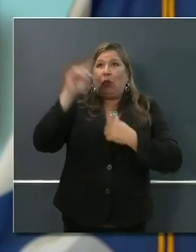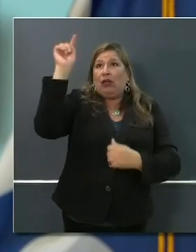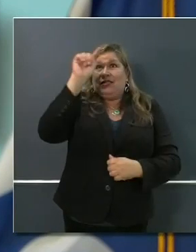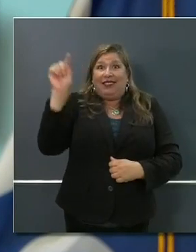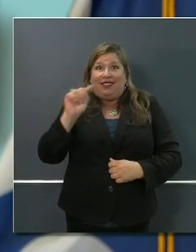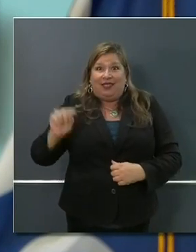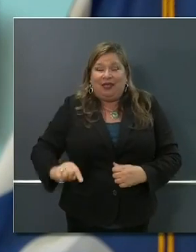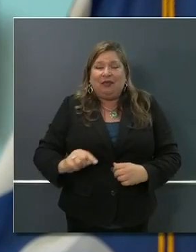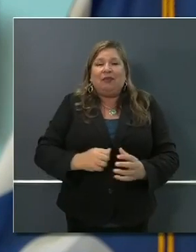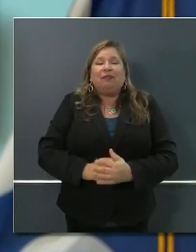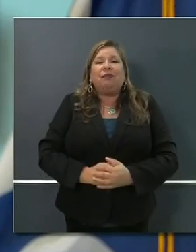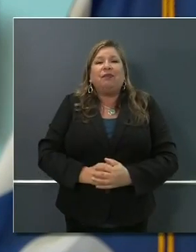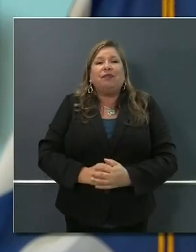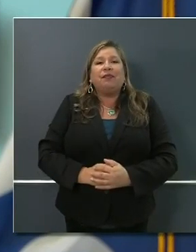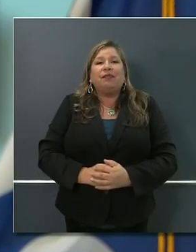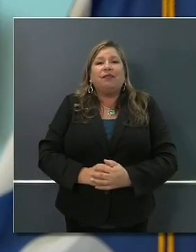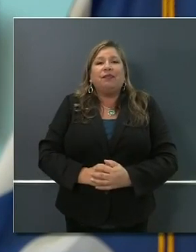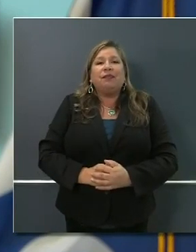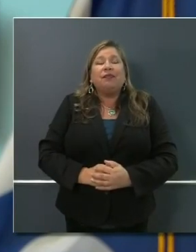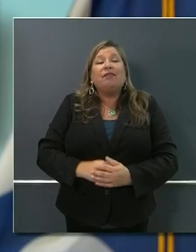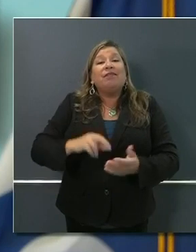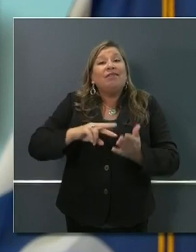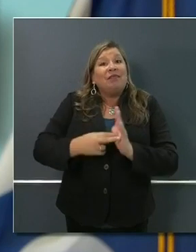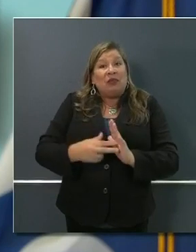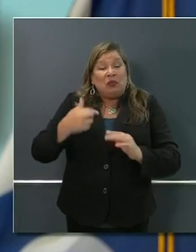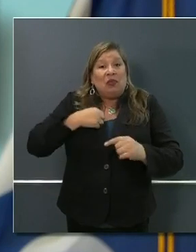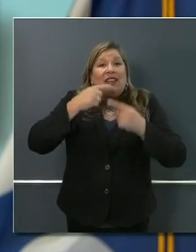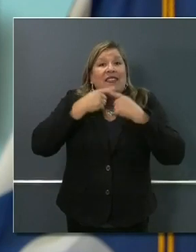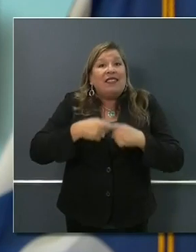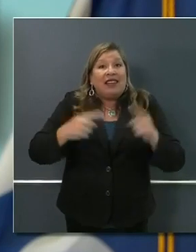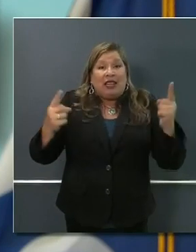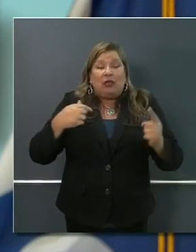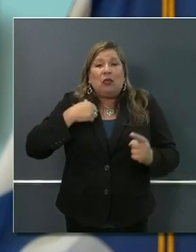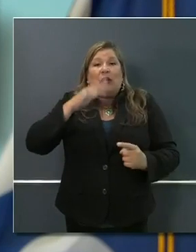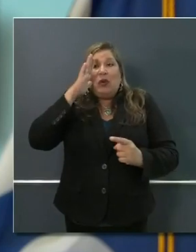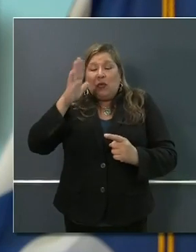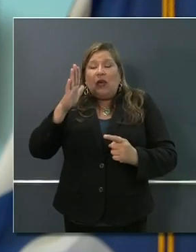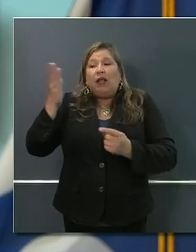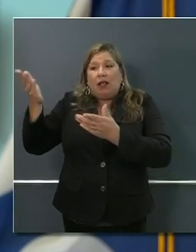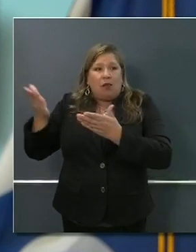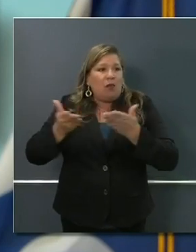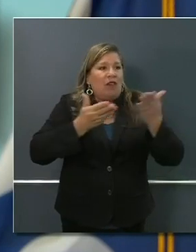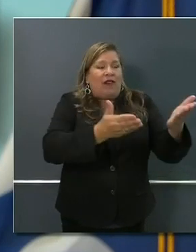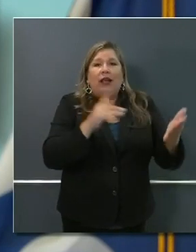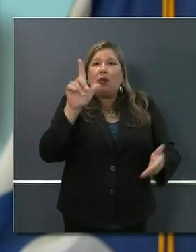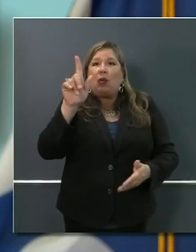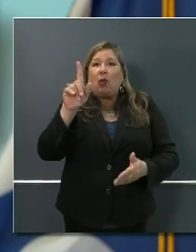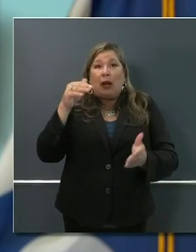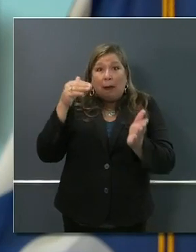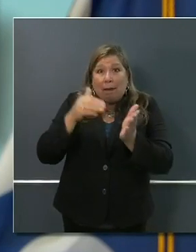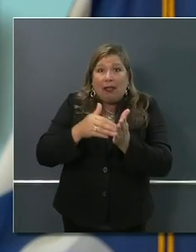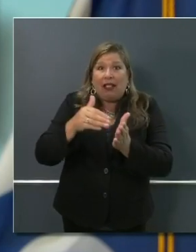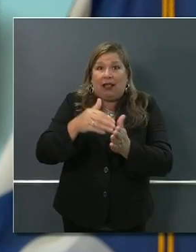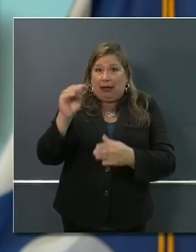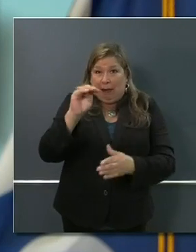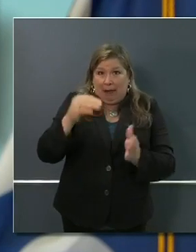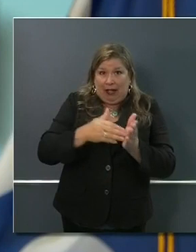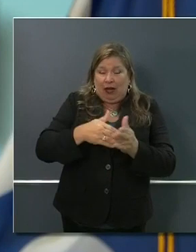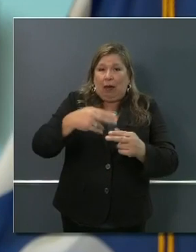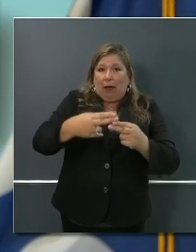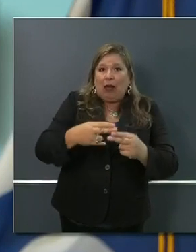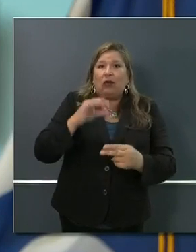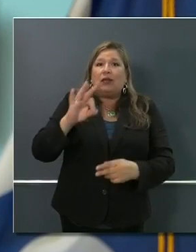is to provide 21 million pounds of fresh food and fresh produce